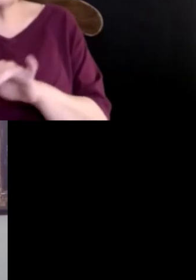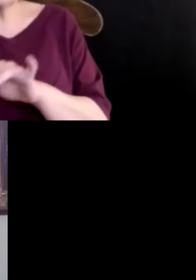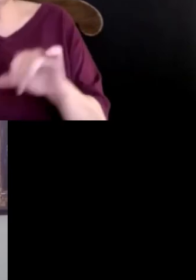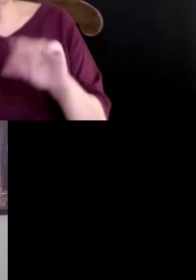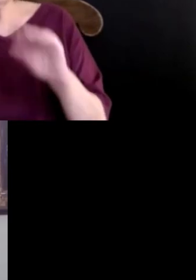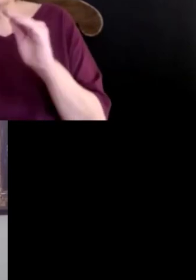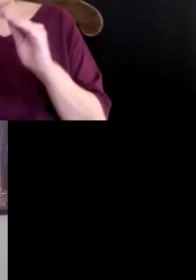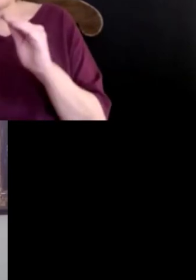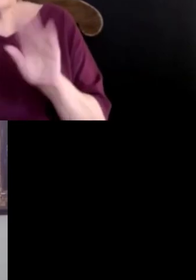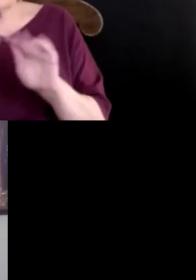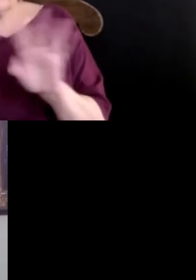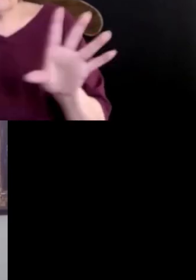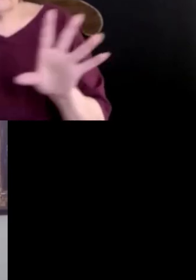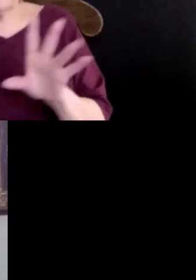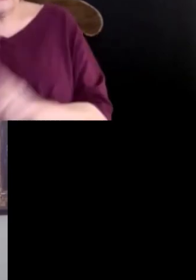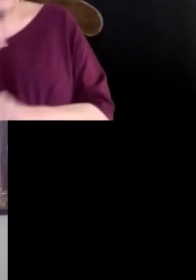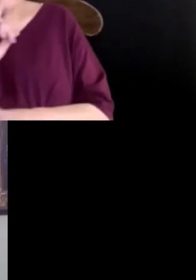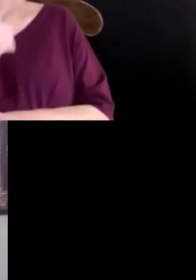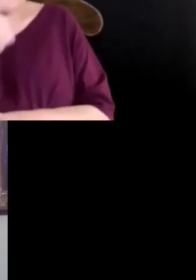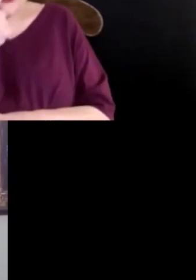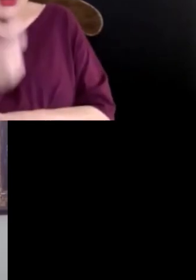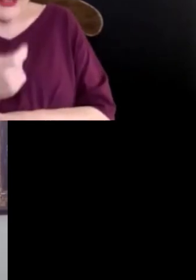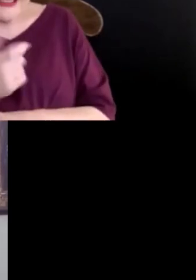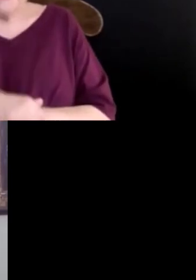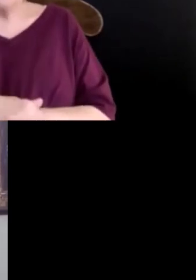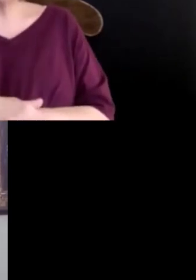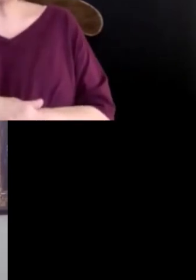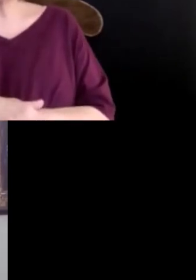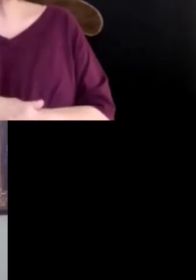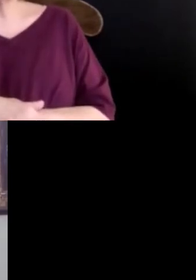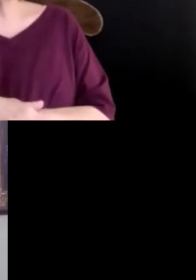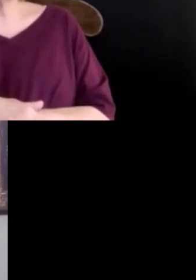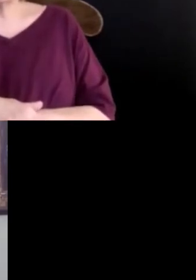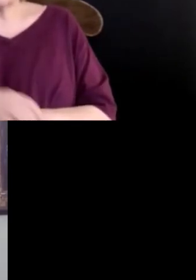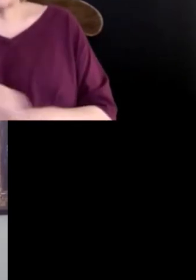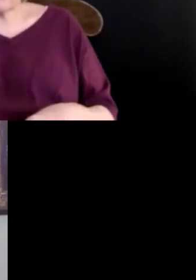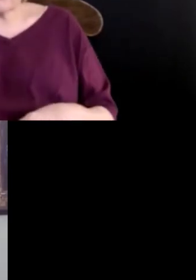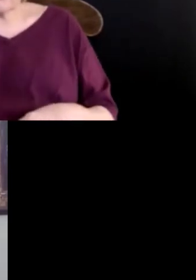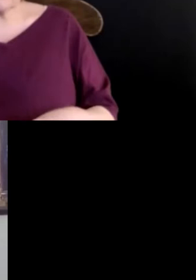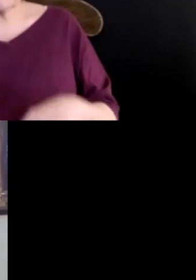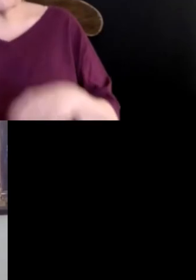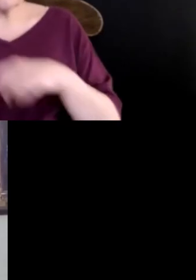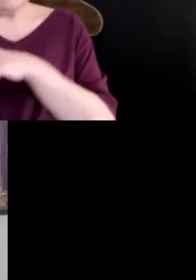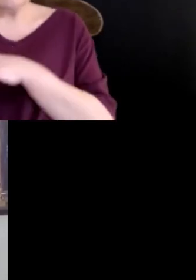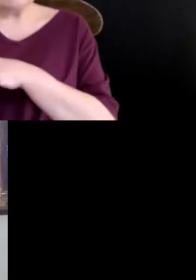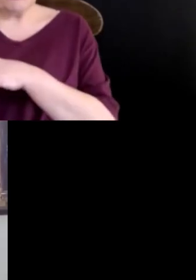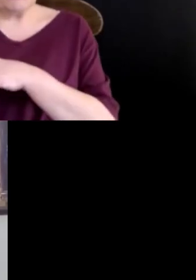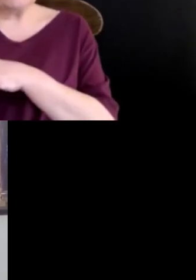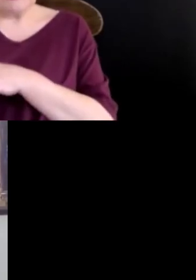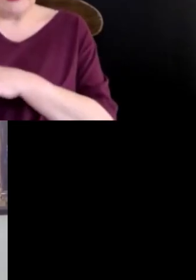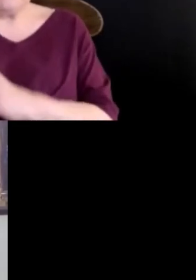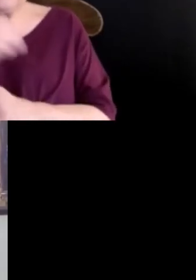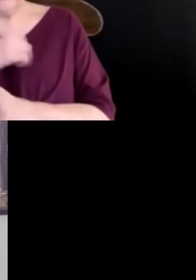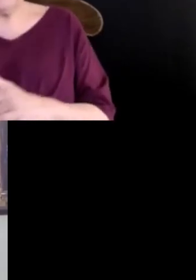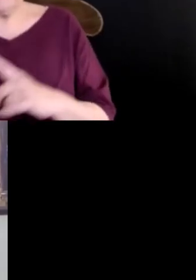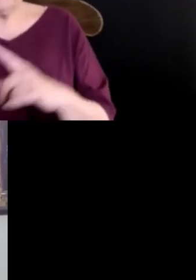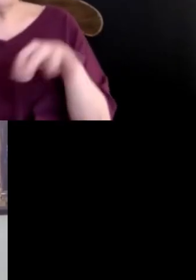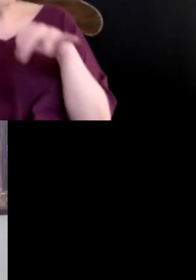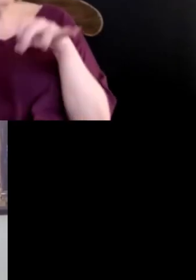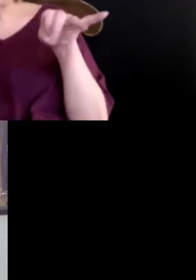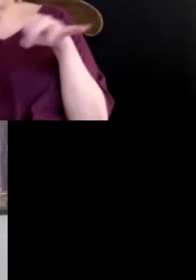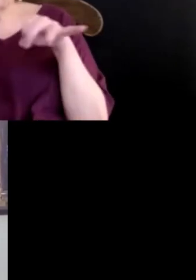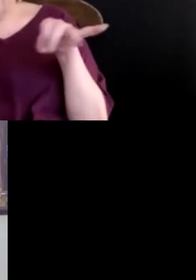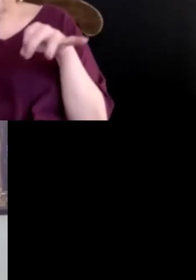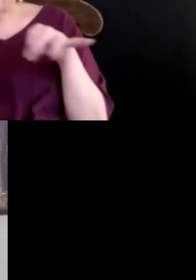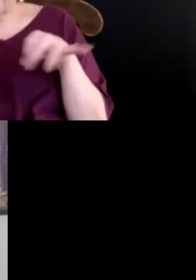So it's interesting. The folks over at the Department of Justice, when they define service animal, they actually